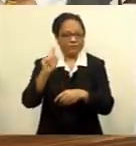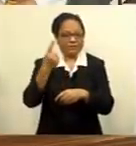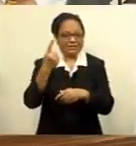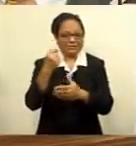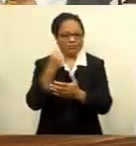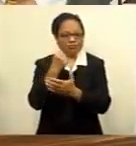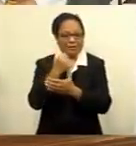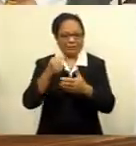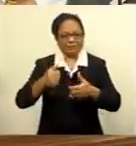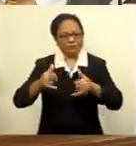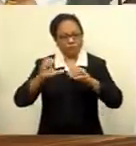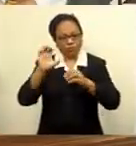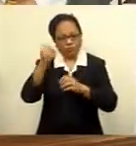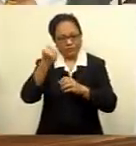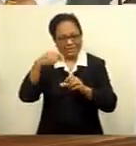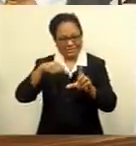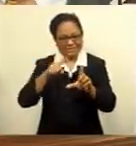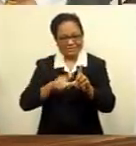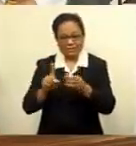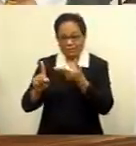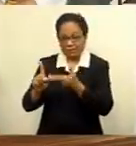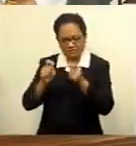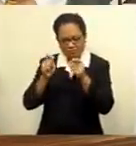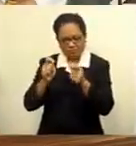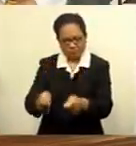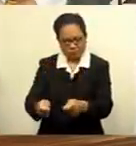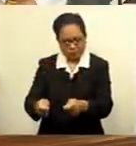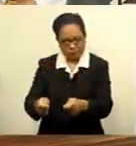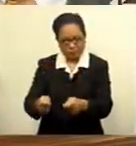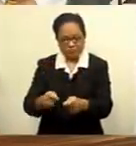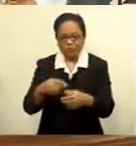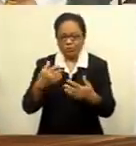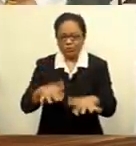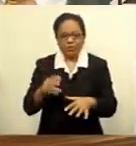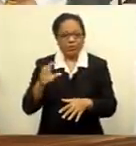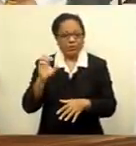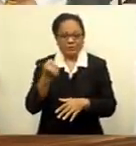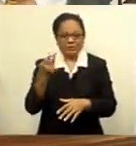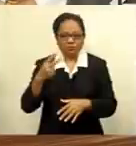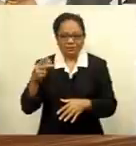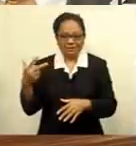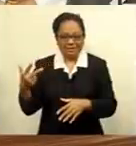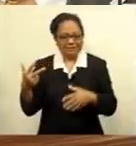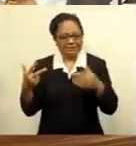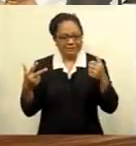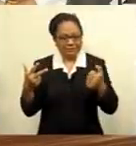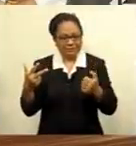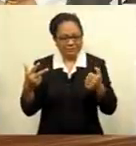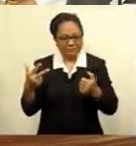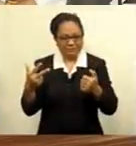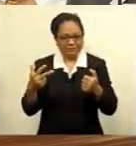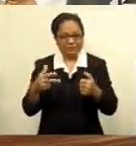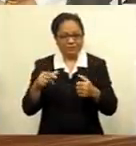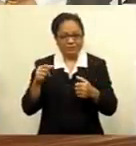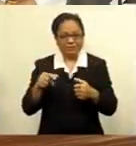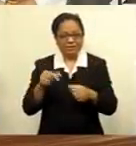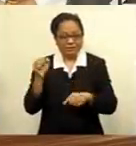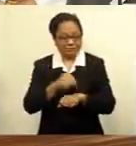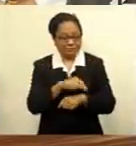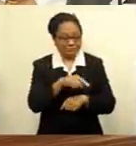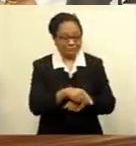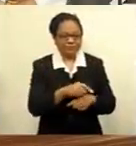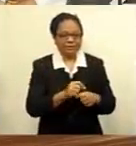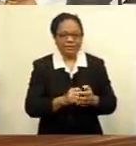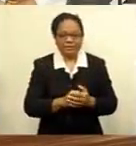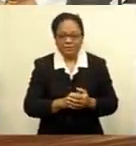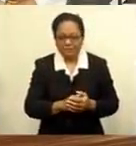season. Cooper sealed the deal after the siren, claiming the 28-26 win over world champions of the Springboks. In another match, the All